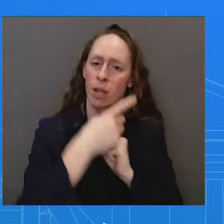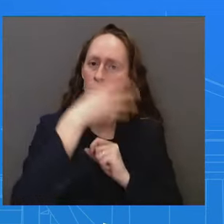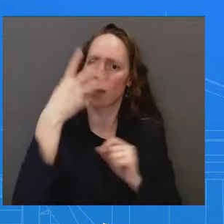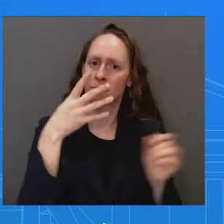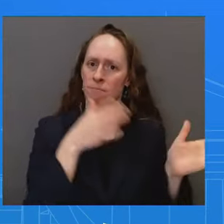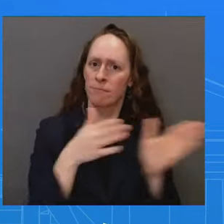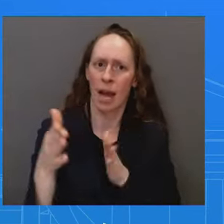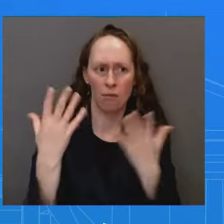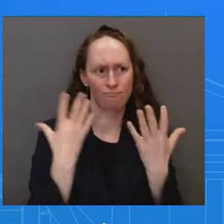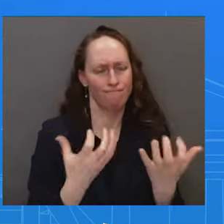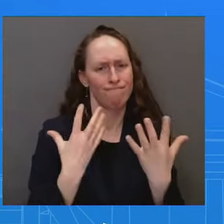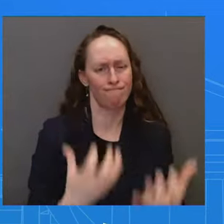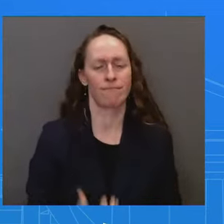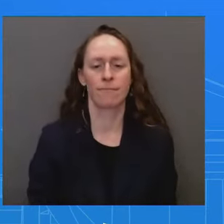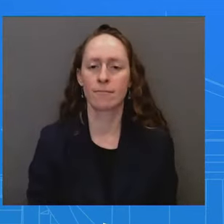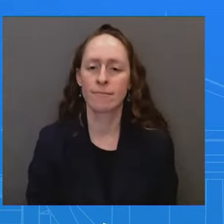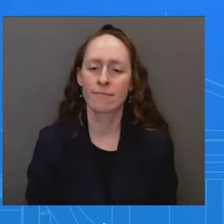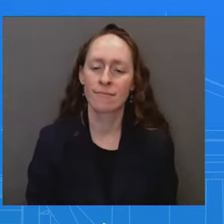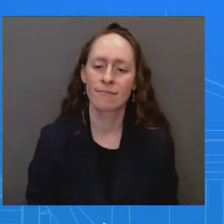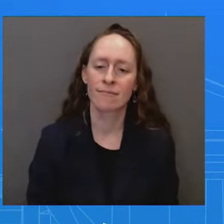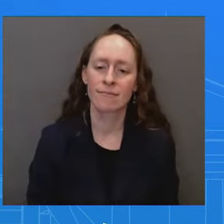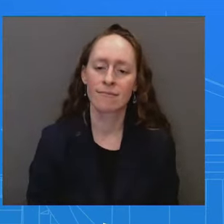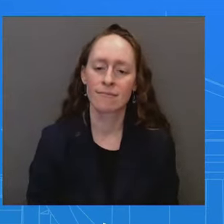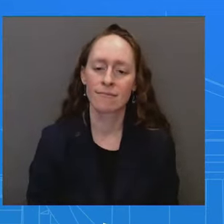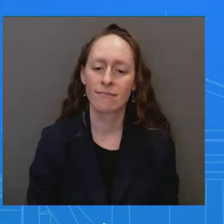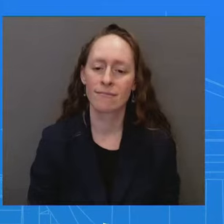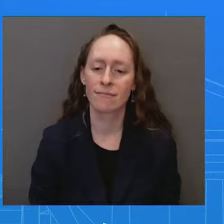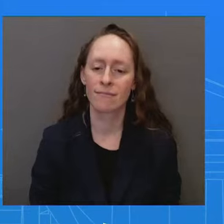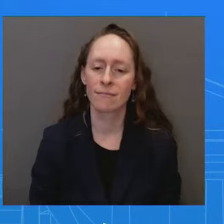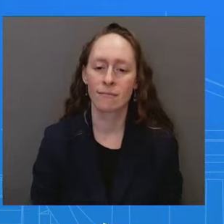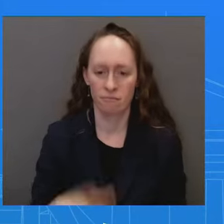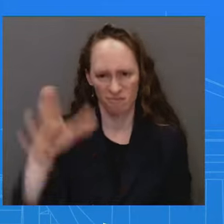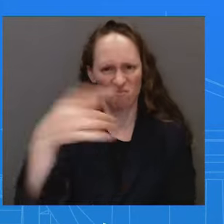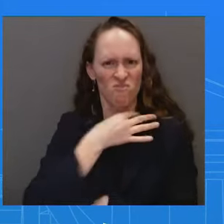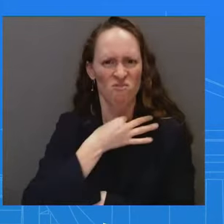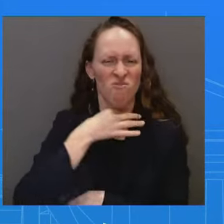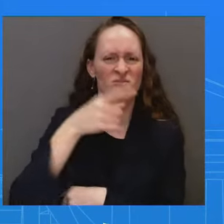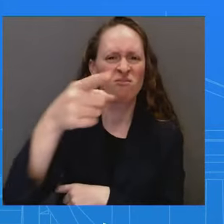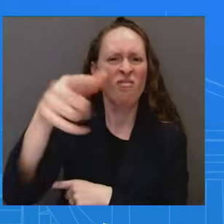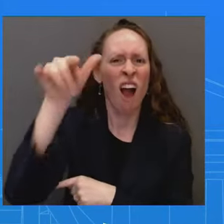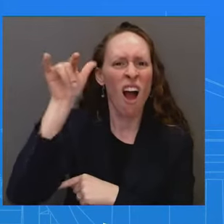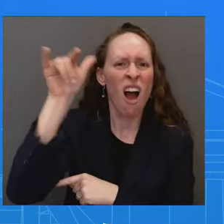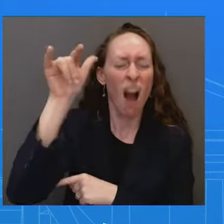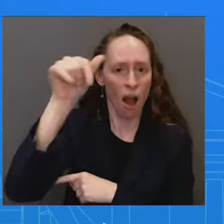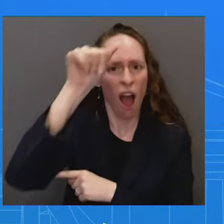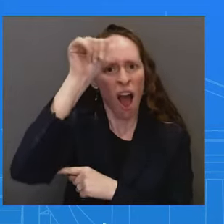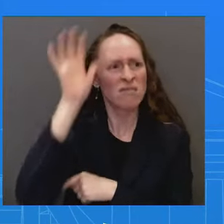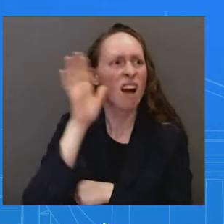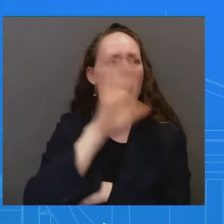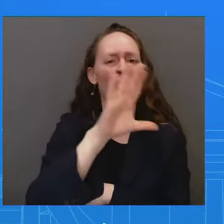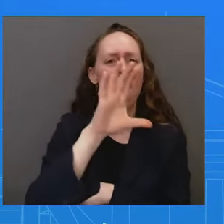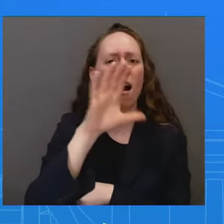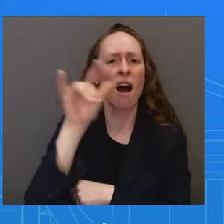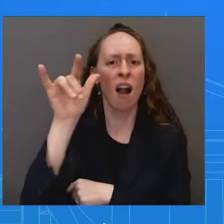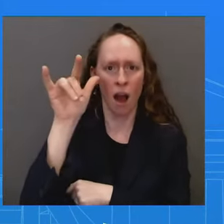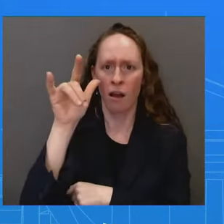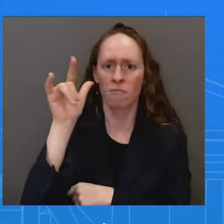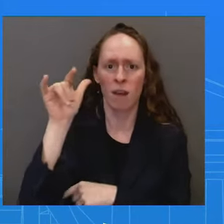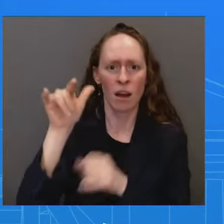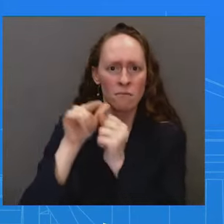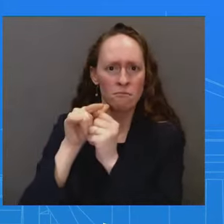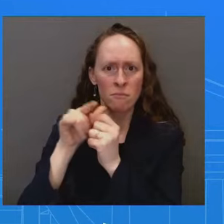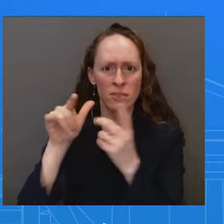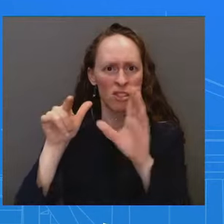Alaska Airlines? So I want to know. Yeah, no, I know exactly what you're talking about. So, first of all, we are